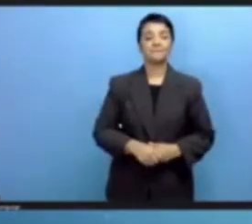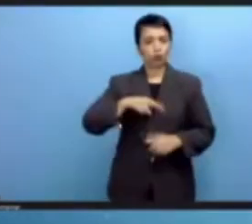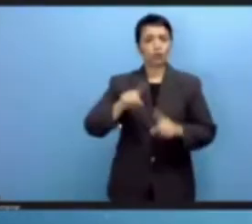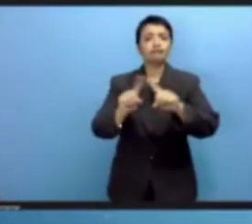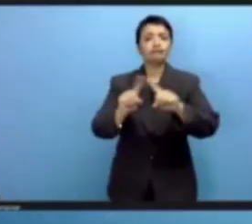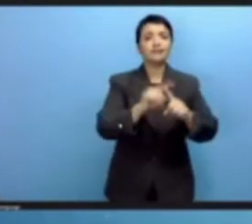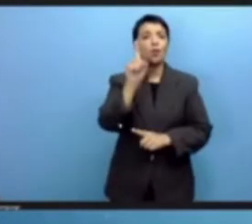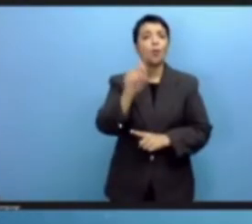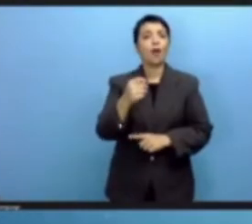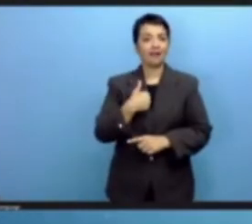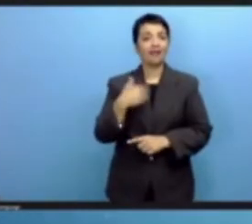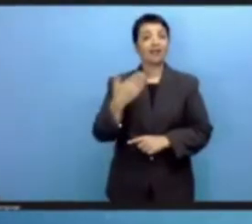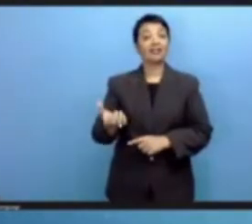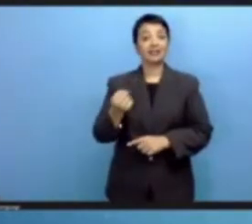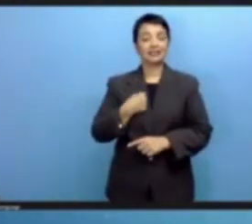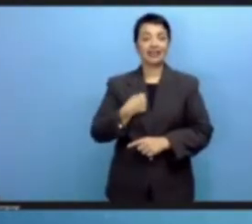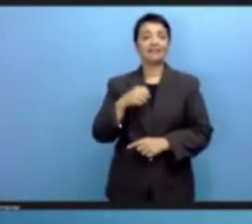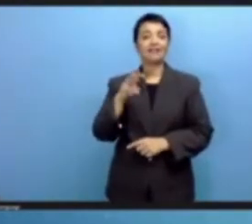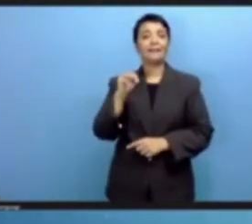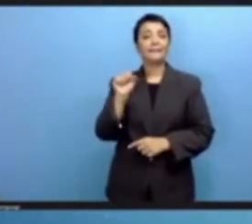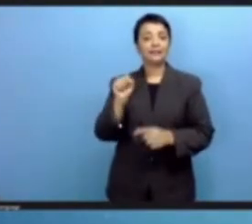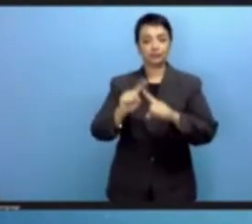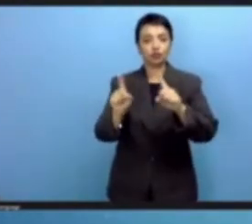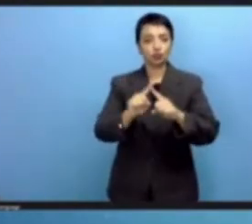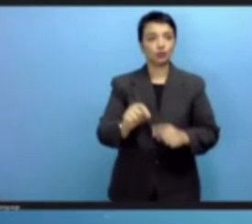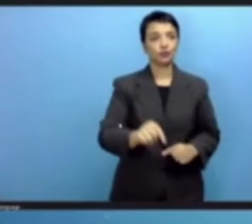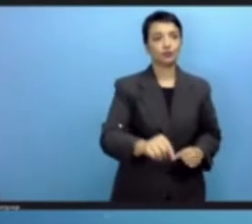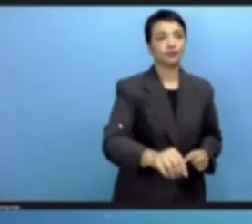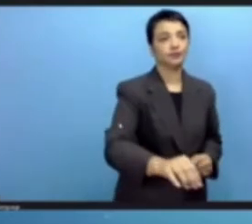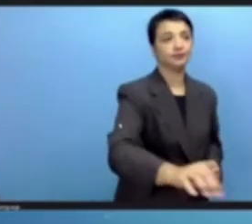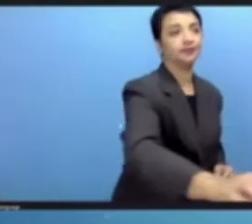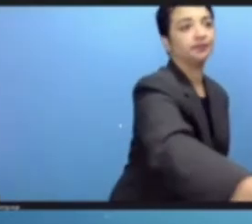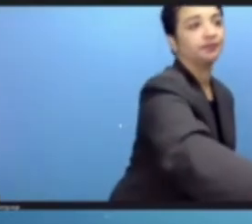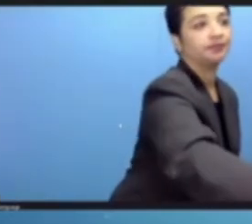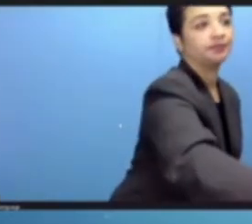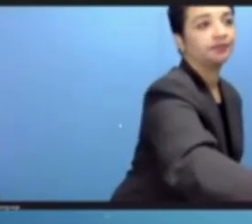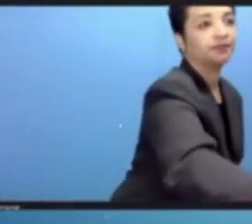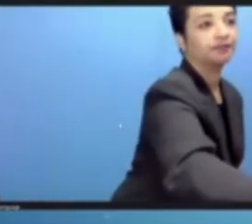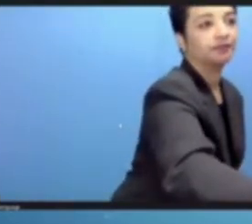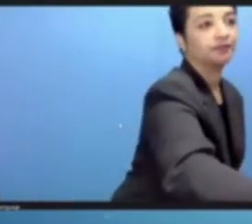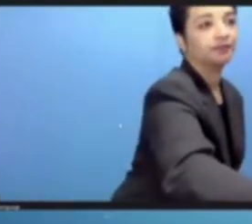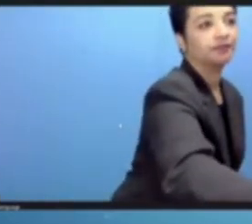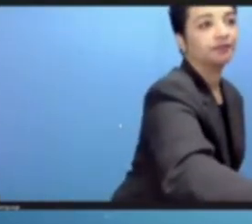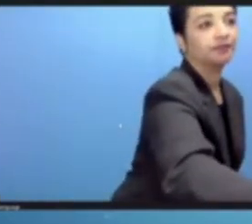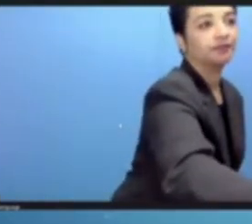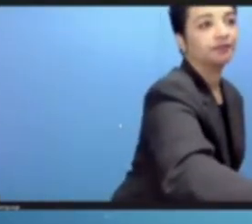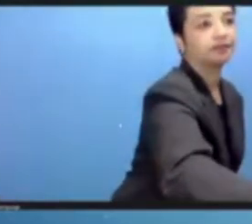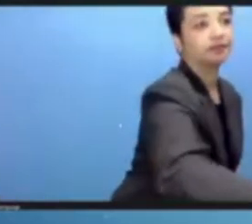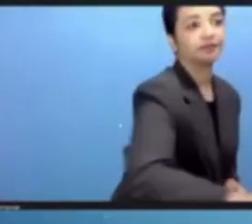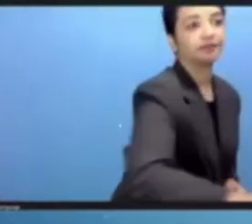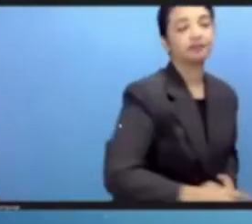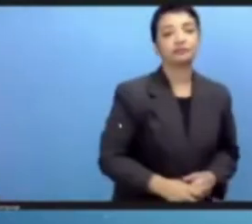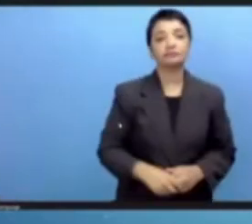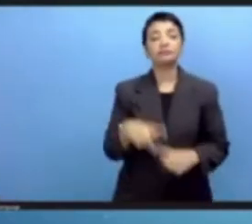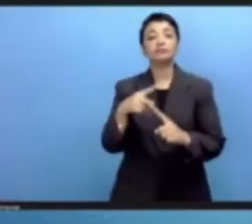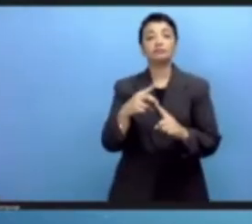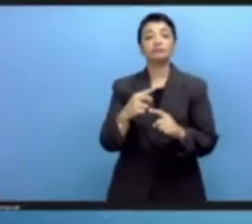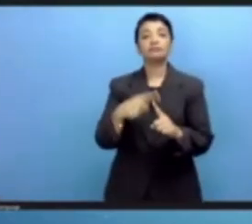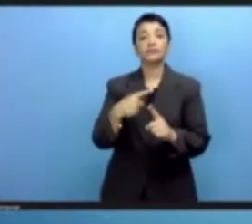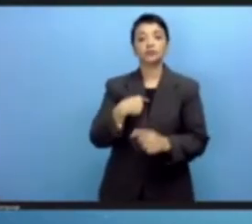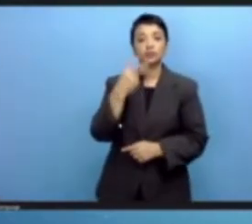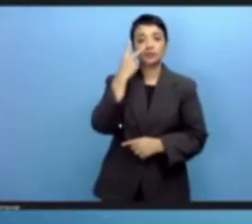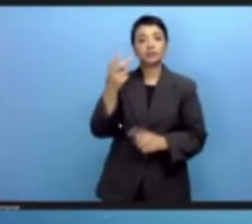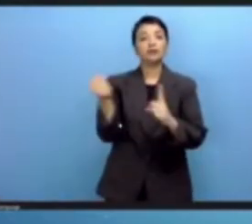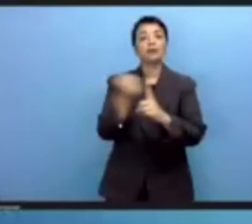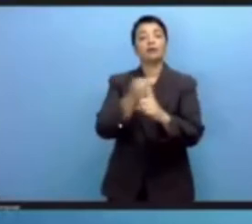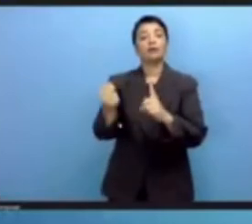related to the abuse that we see online. My colleague from